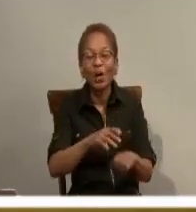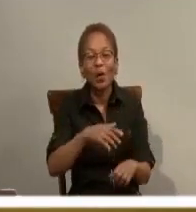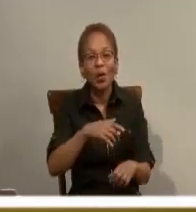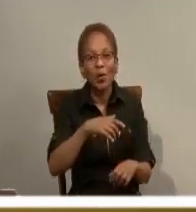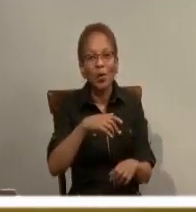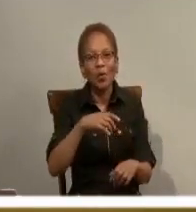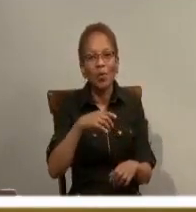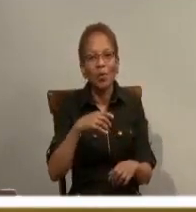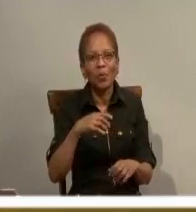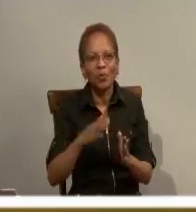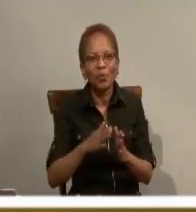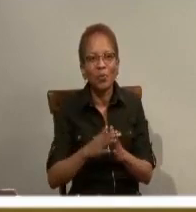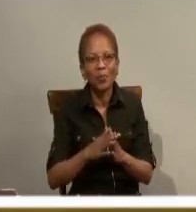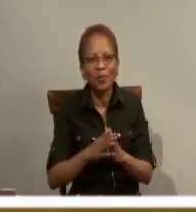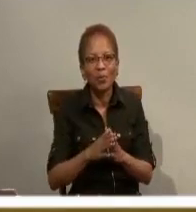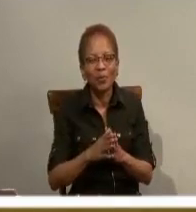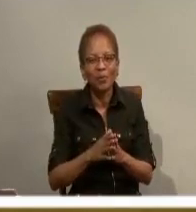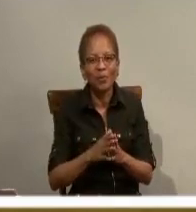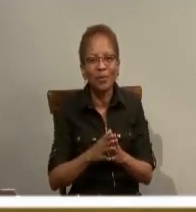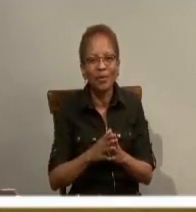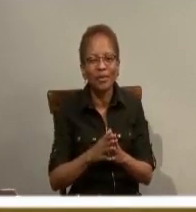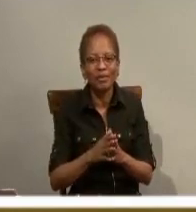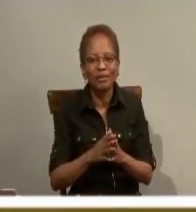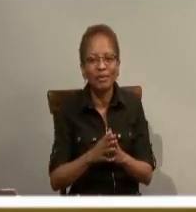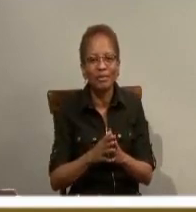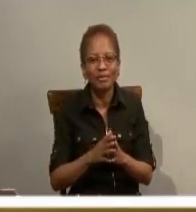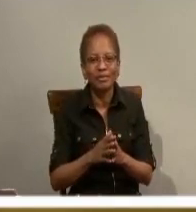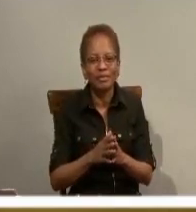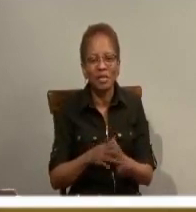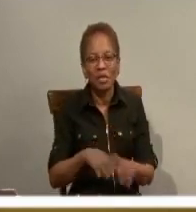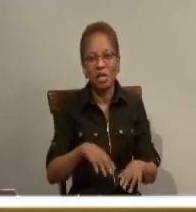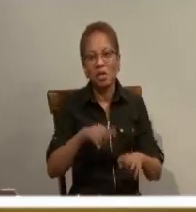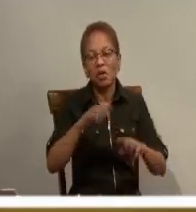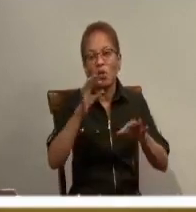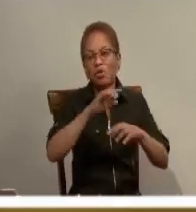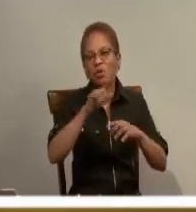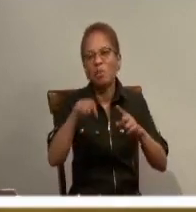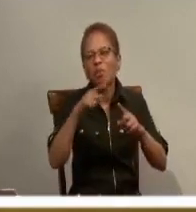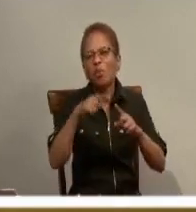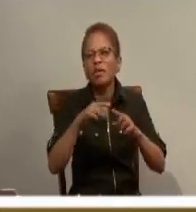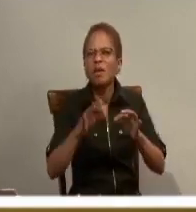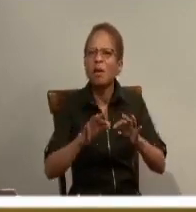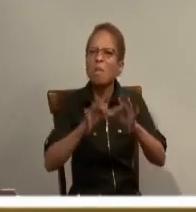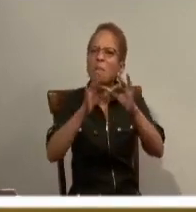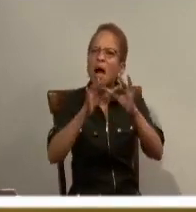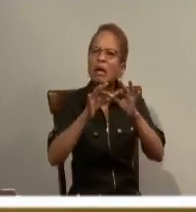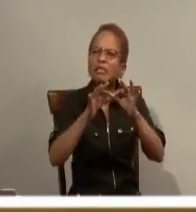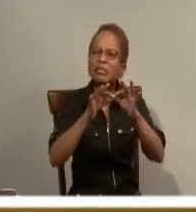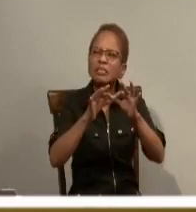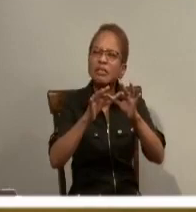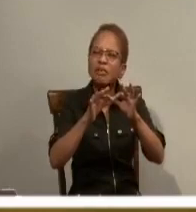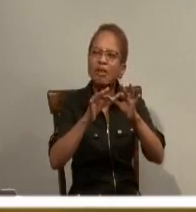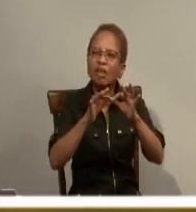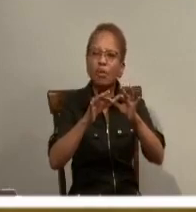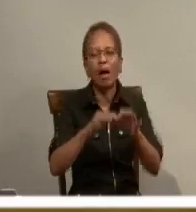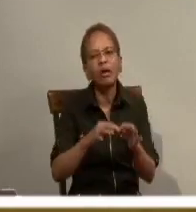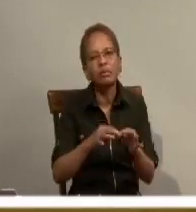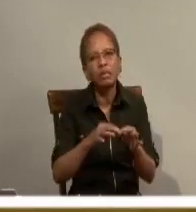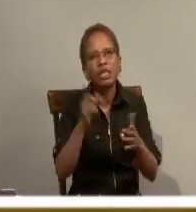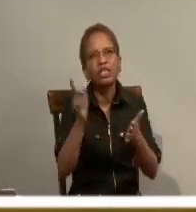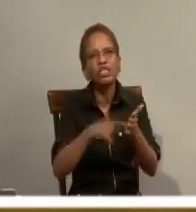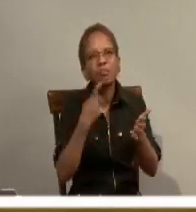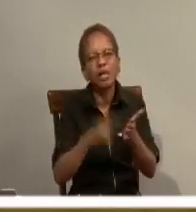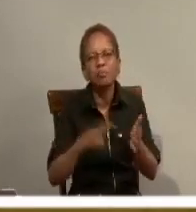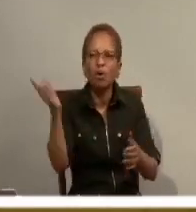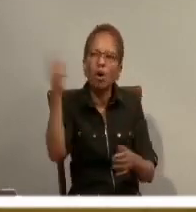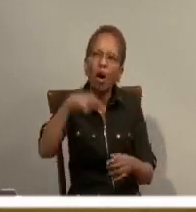can't even remember the end what the gospel was. You can't remember nothing that happened. Wait, he said our father yet? Because we are,